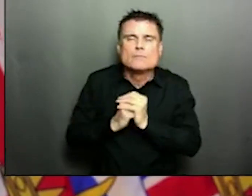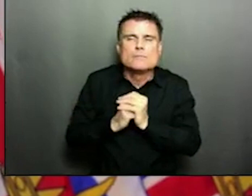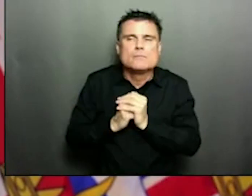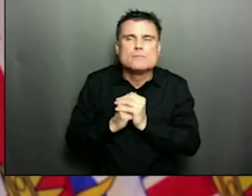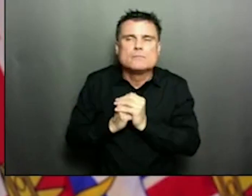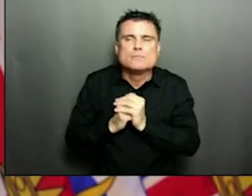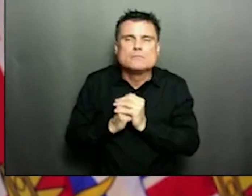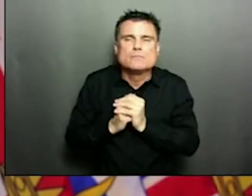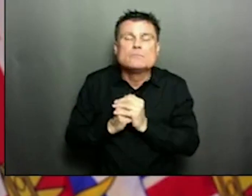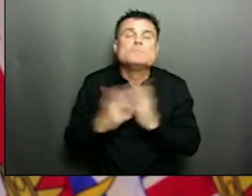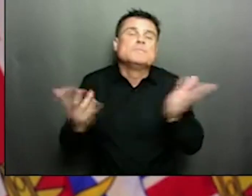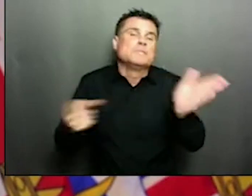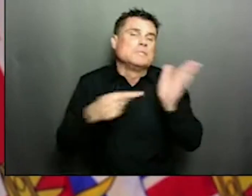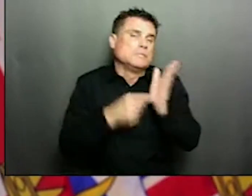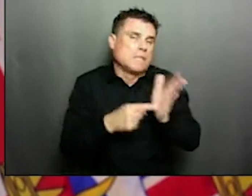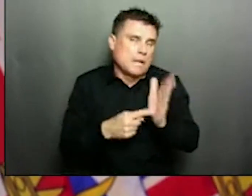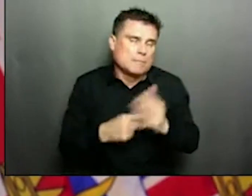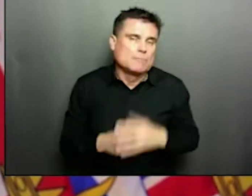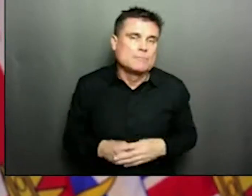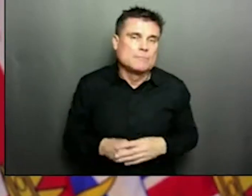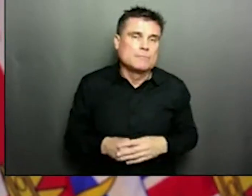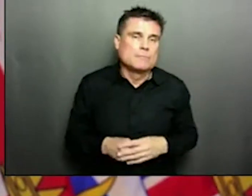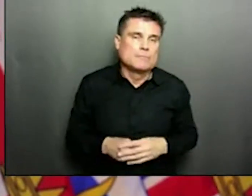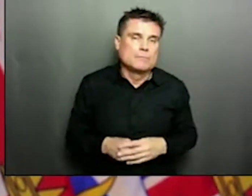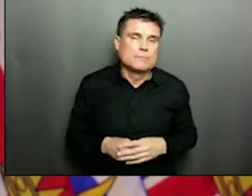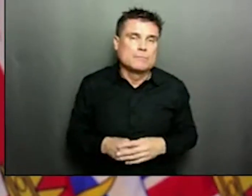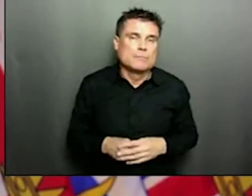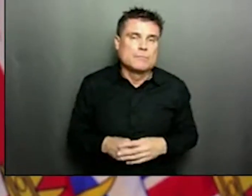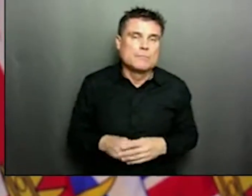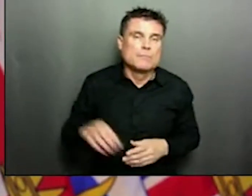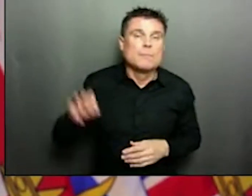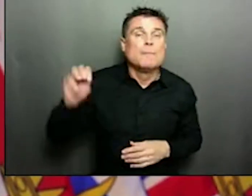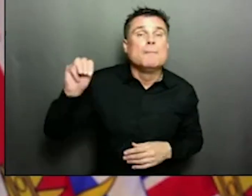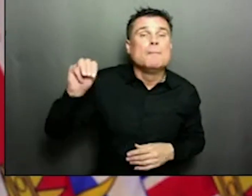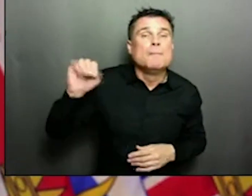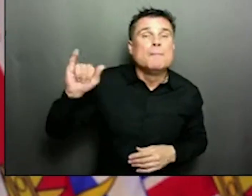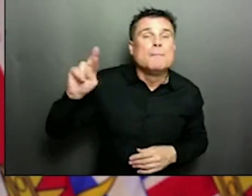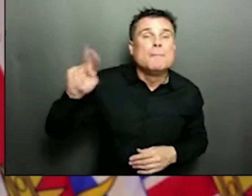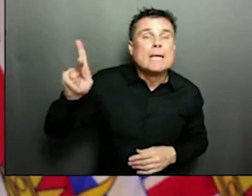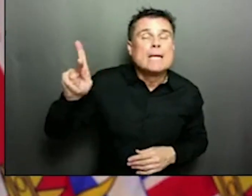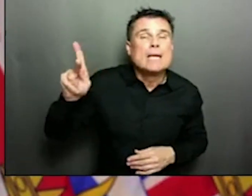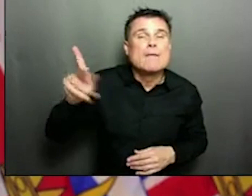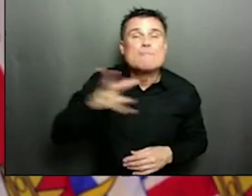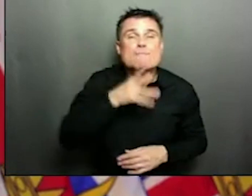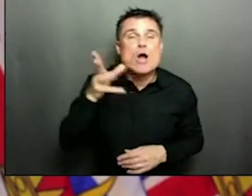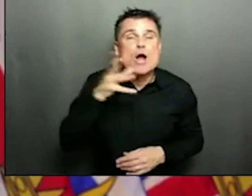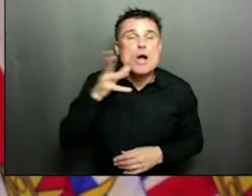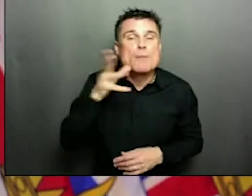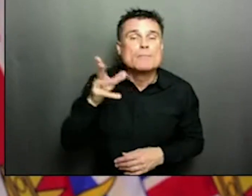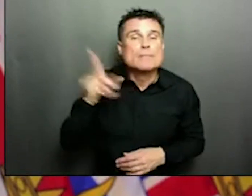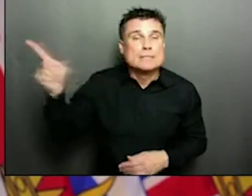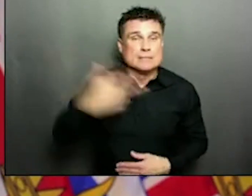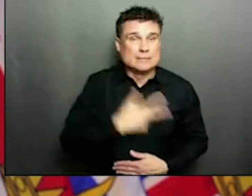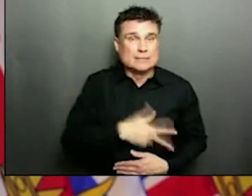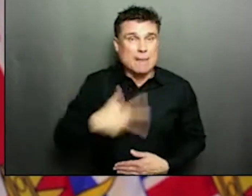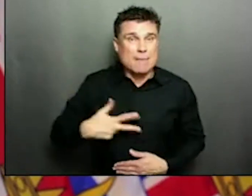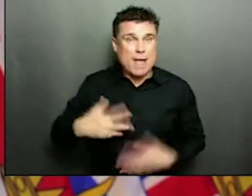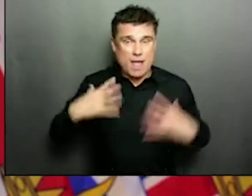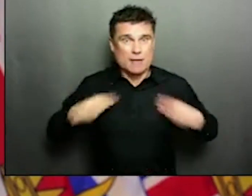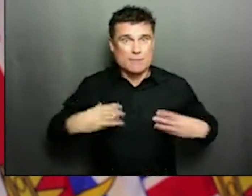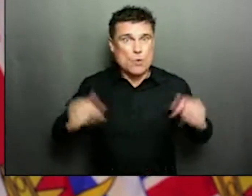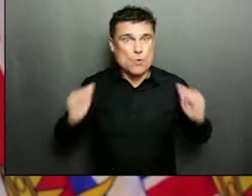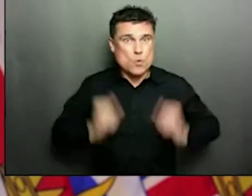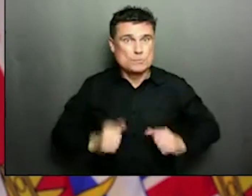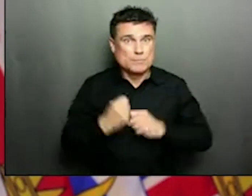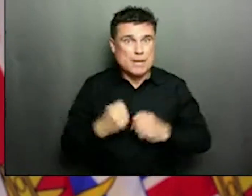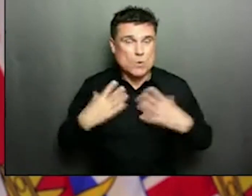was a mutation, variant that had a slight change in that part of the virus genome, the virus RNA. So